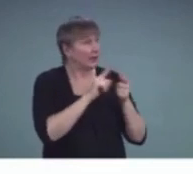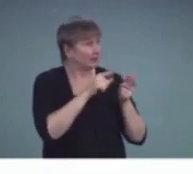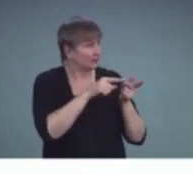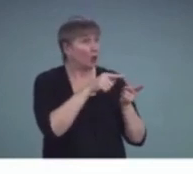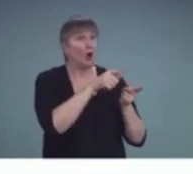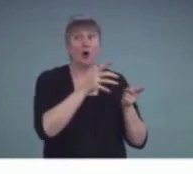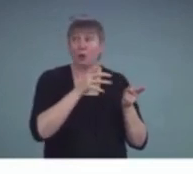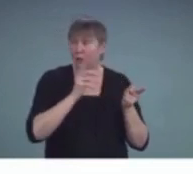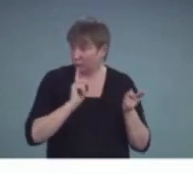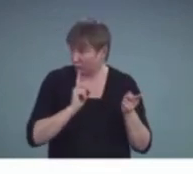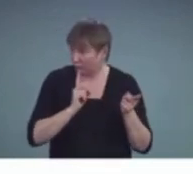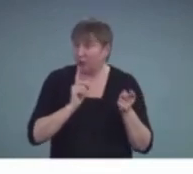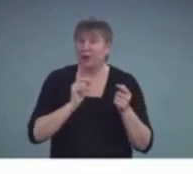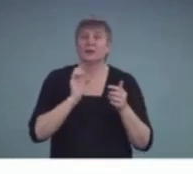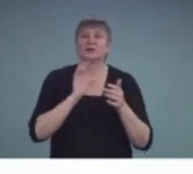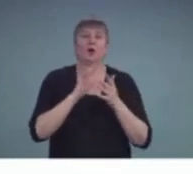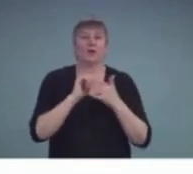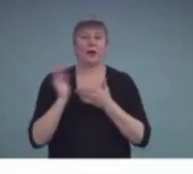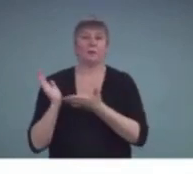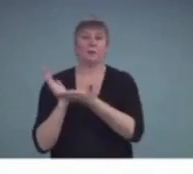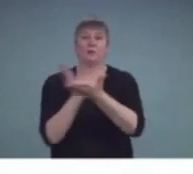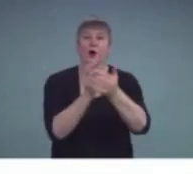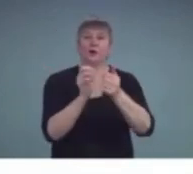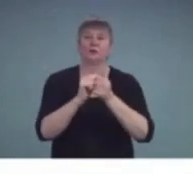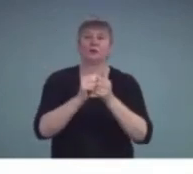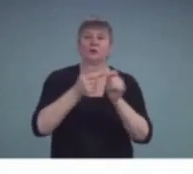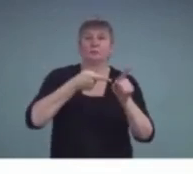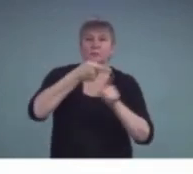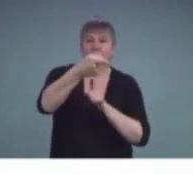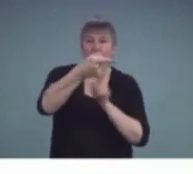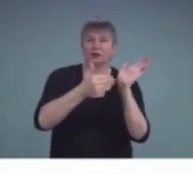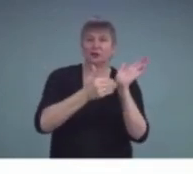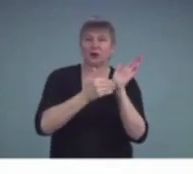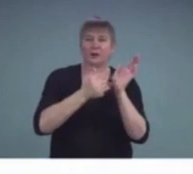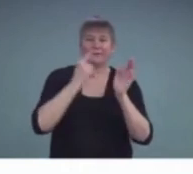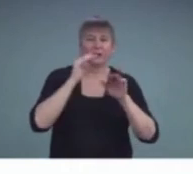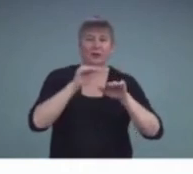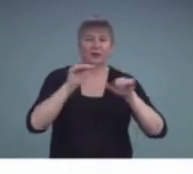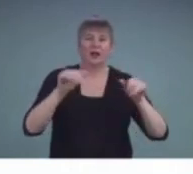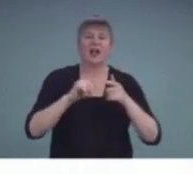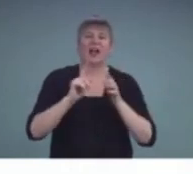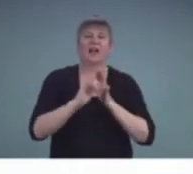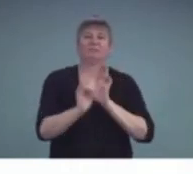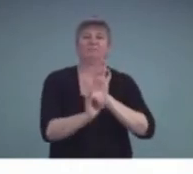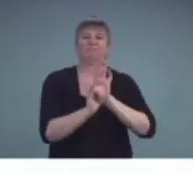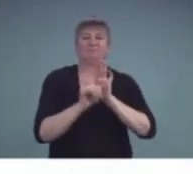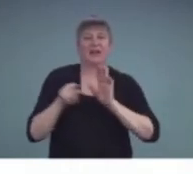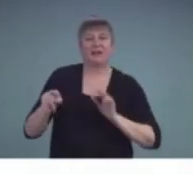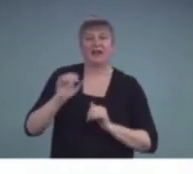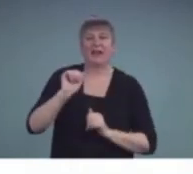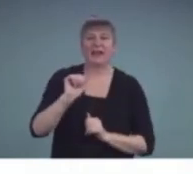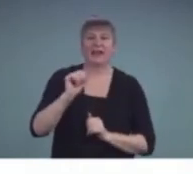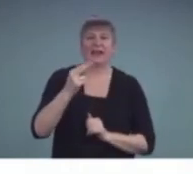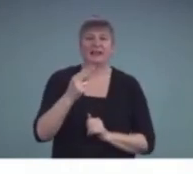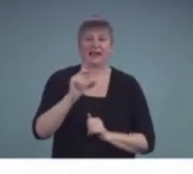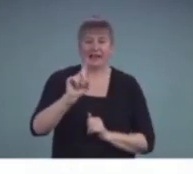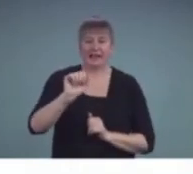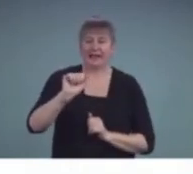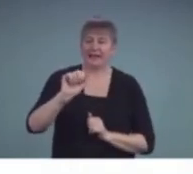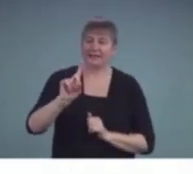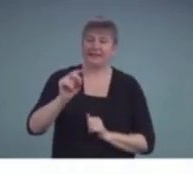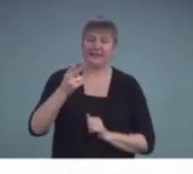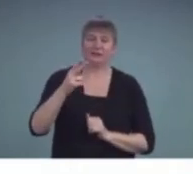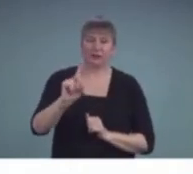They diagnosed ADHD, attention deficit hyperactivity disorder, and the doctor referred to an